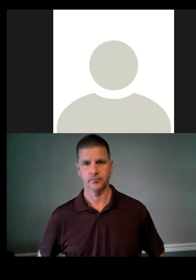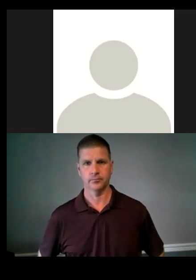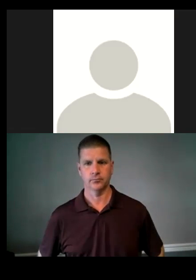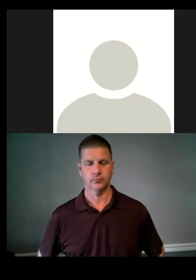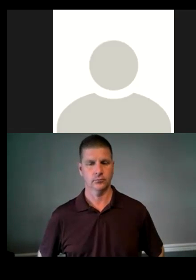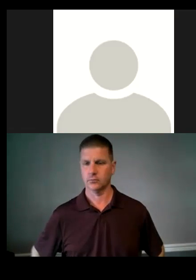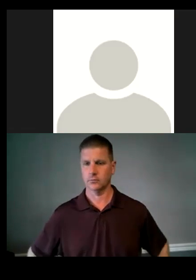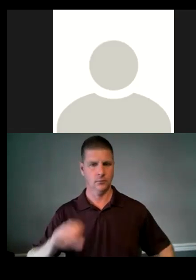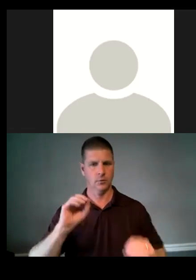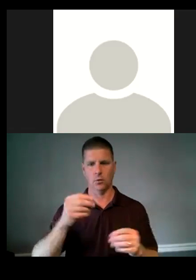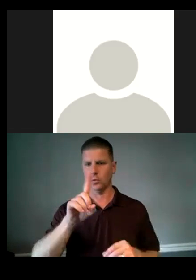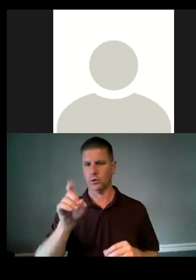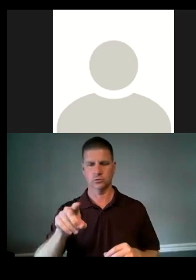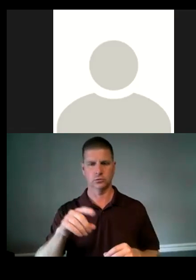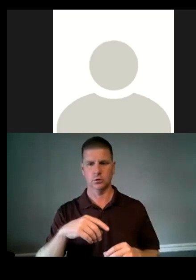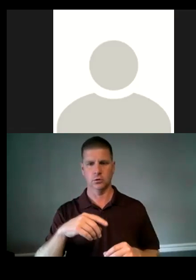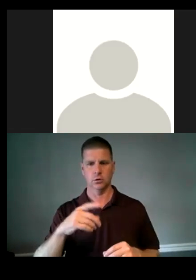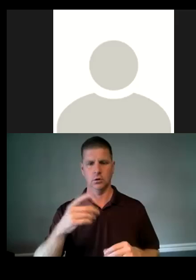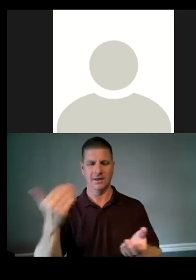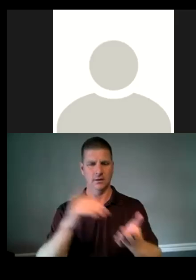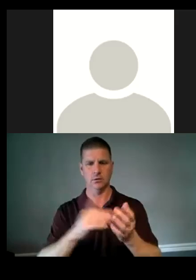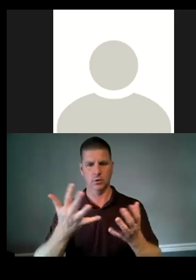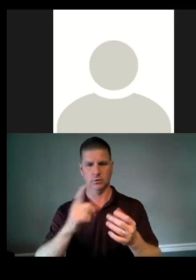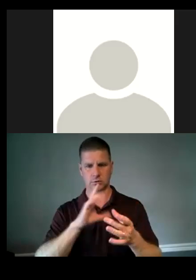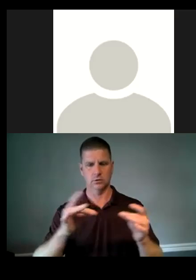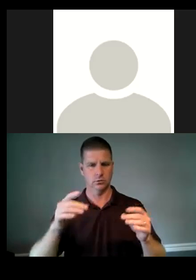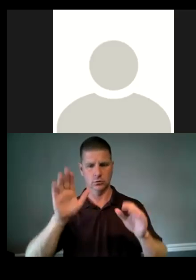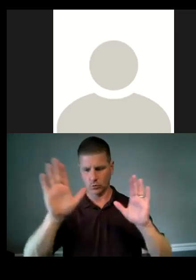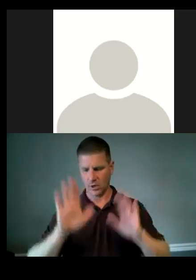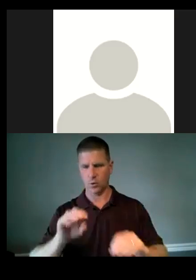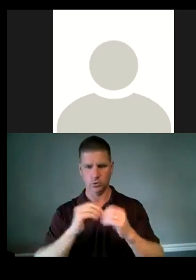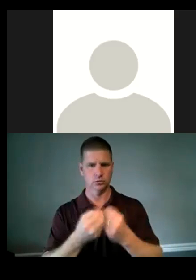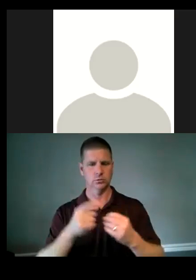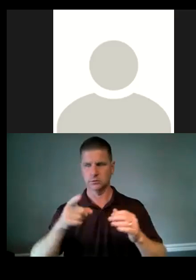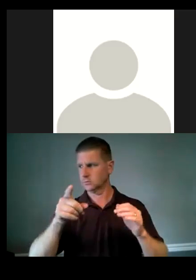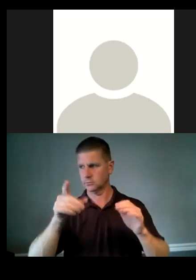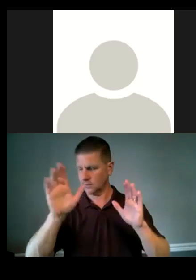No questions, just reiterate what you said, Sam. Great organization. This is fantastic.